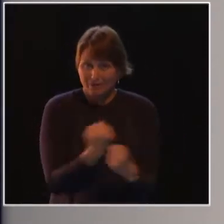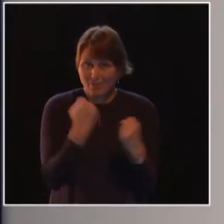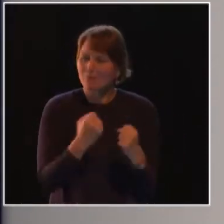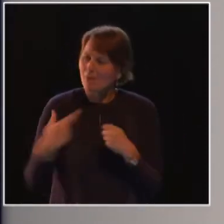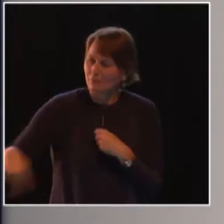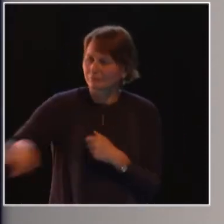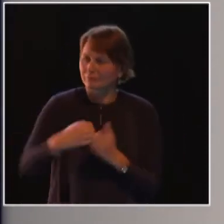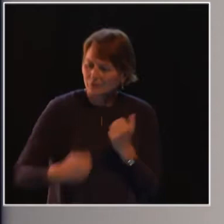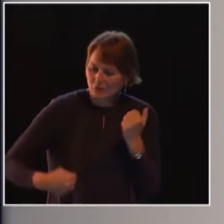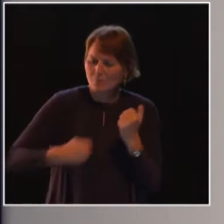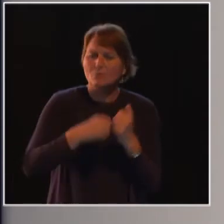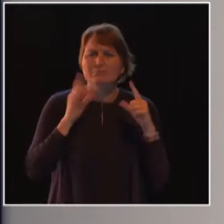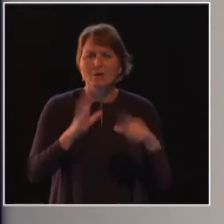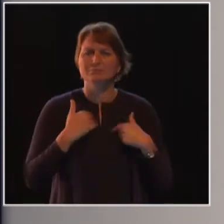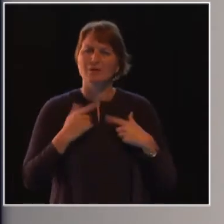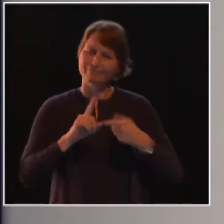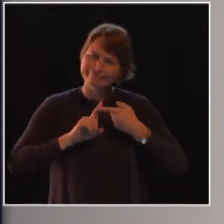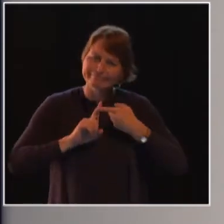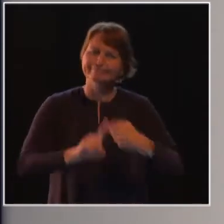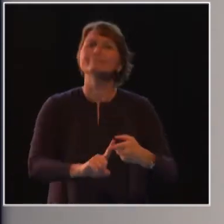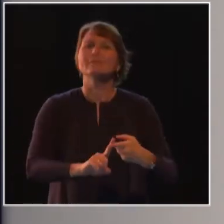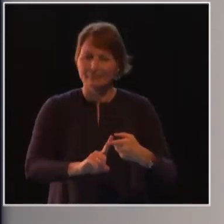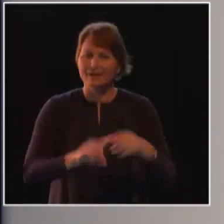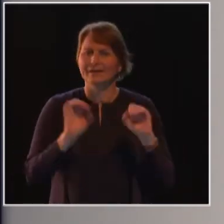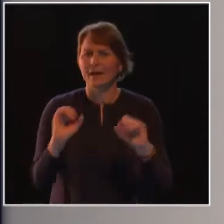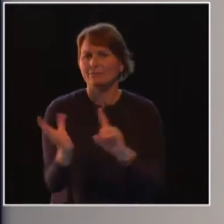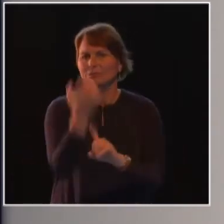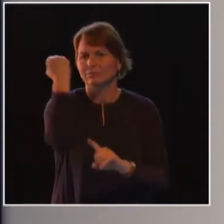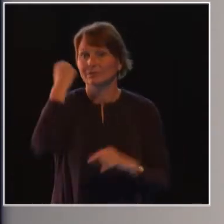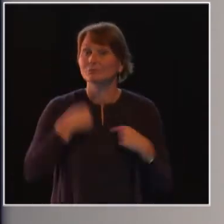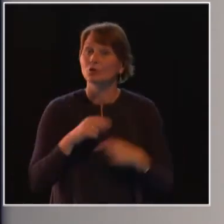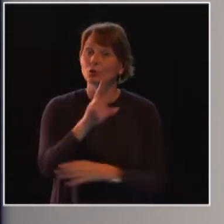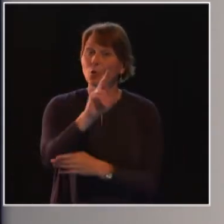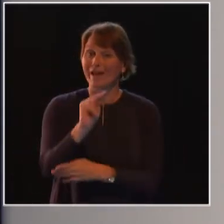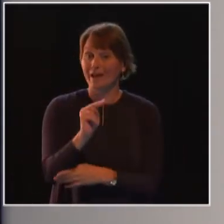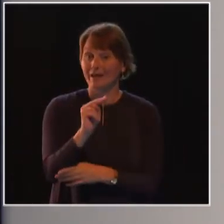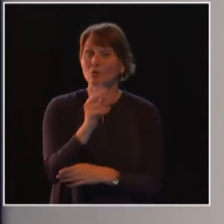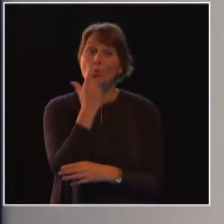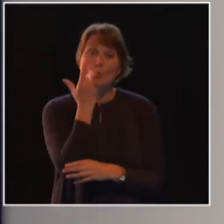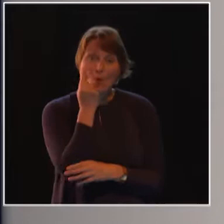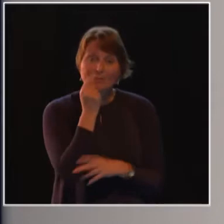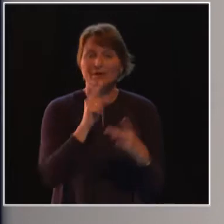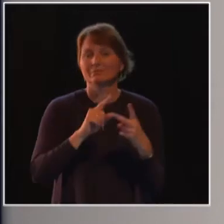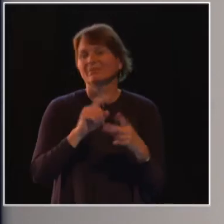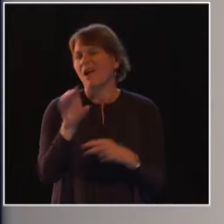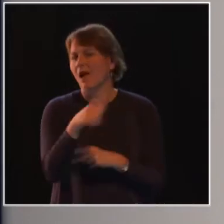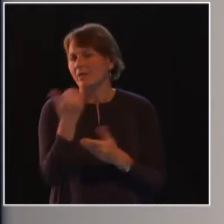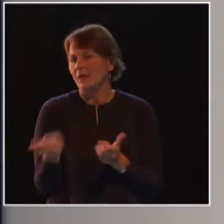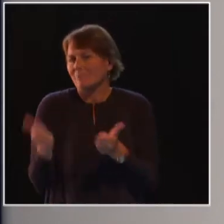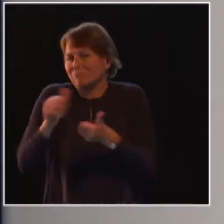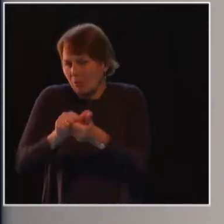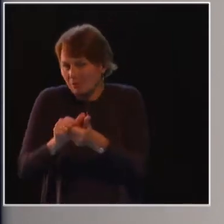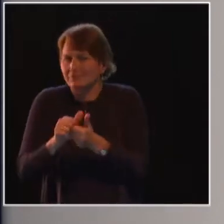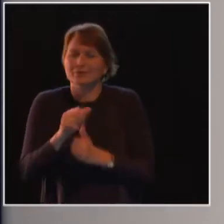your support, and we need sustainability in order for us to accomplish that. UN Women, the United Nations, as well as other partner organizations like